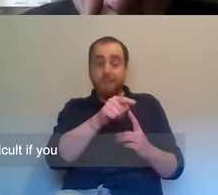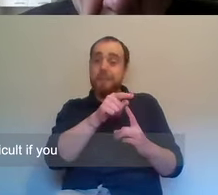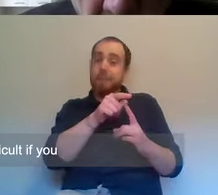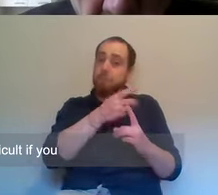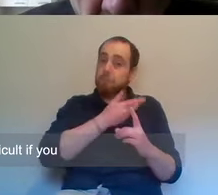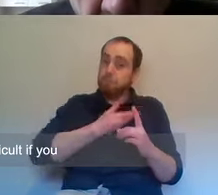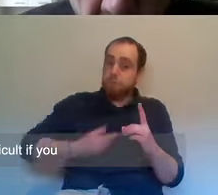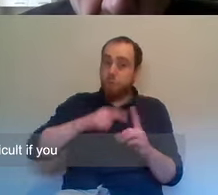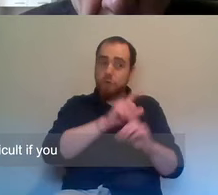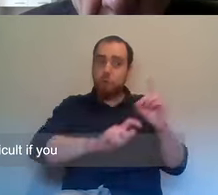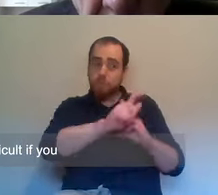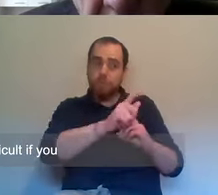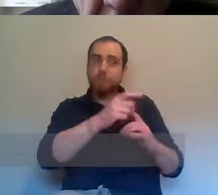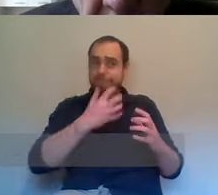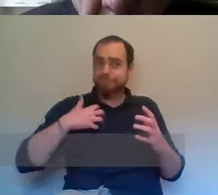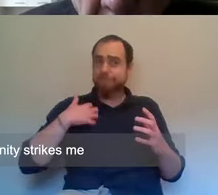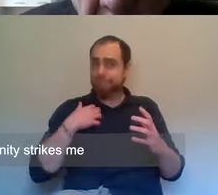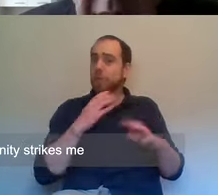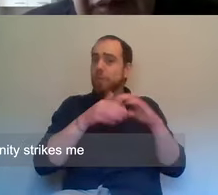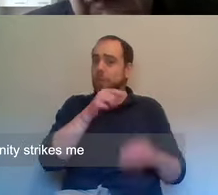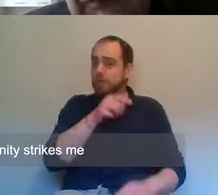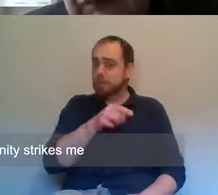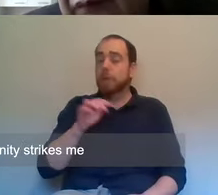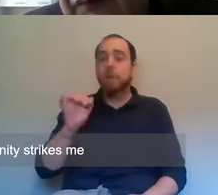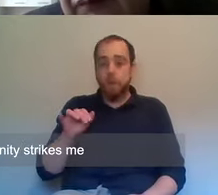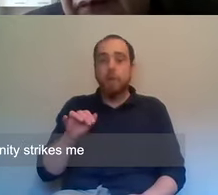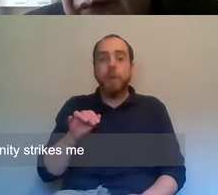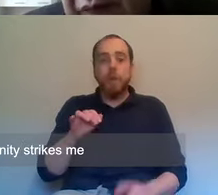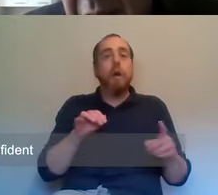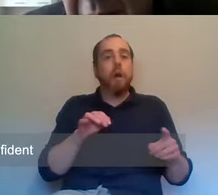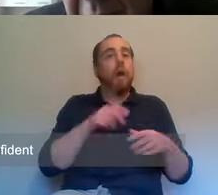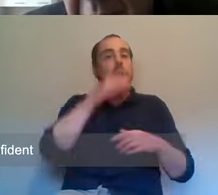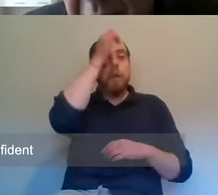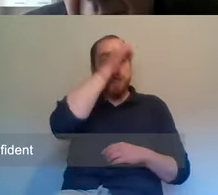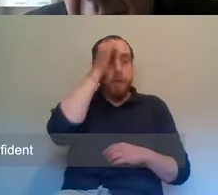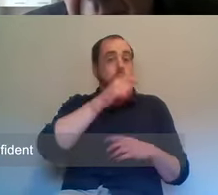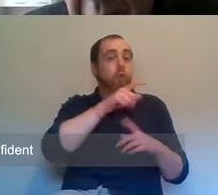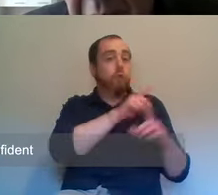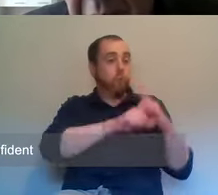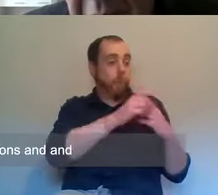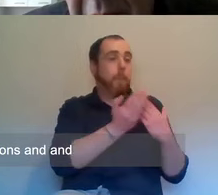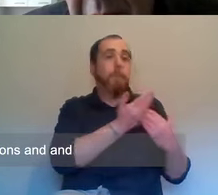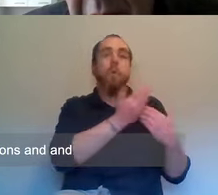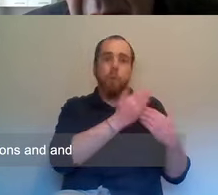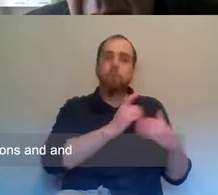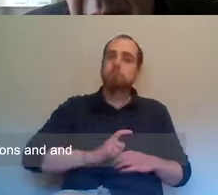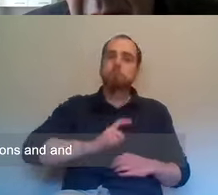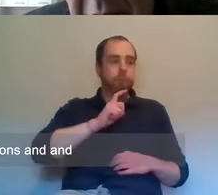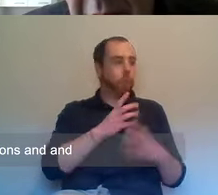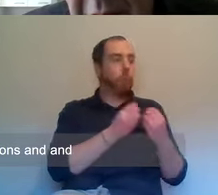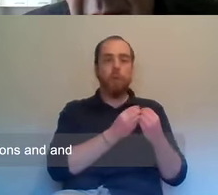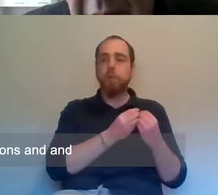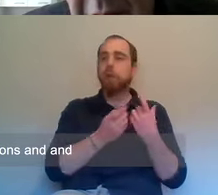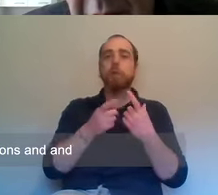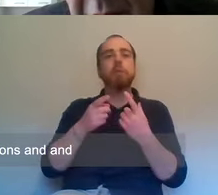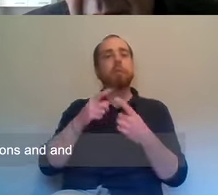I mean, it's difficult if you want. I mean, the Catholic community strikes me as much more confident in cross community relations and,